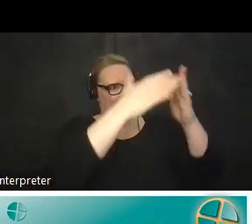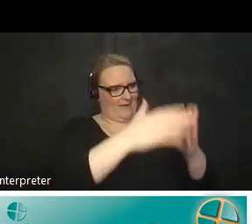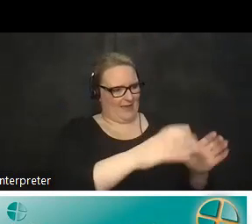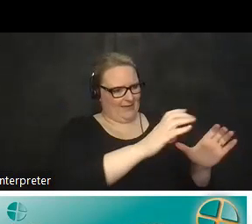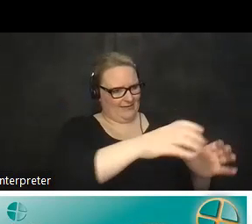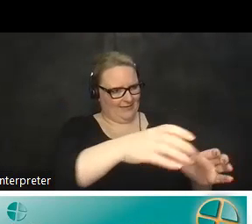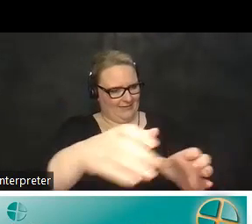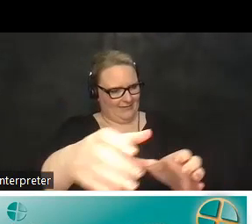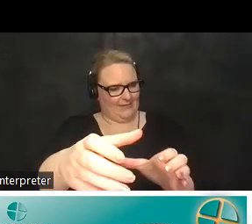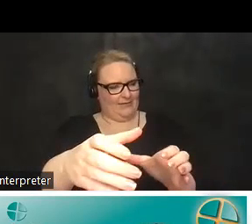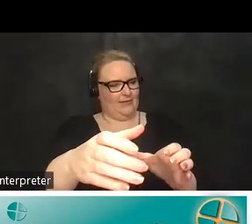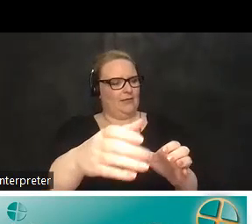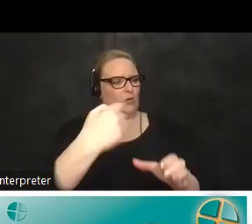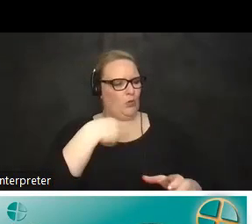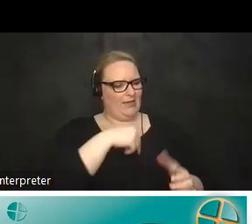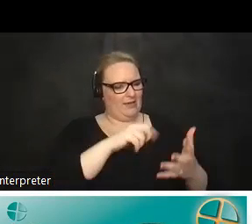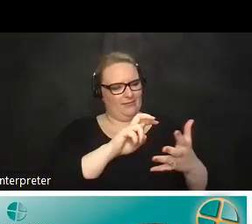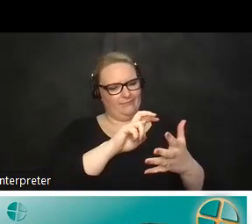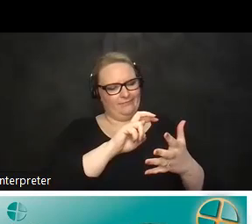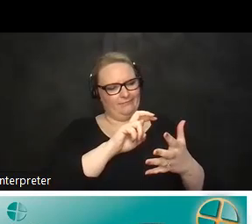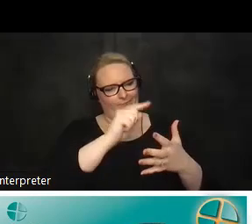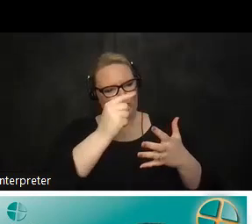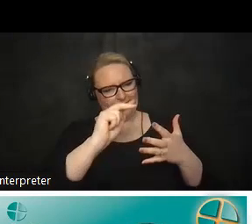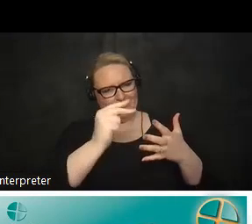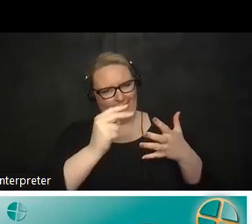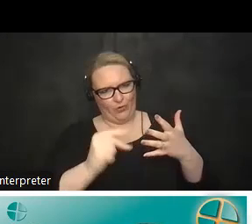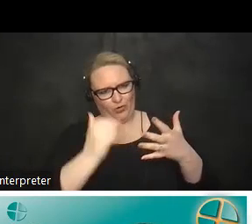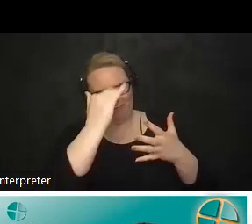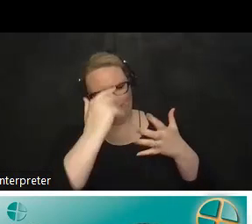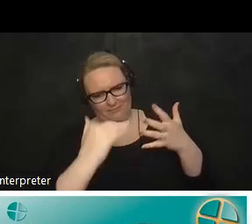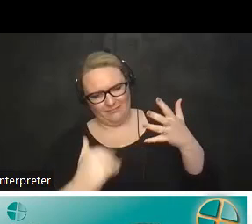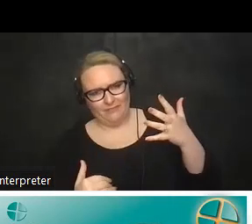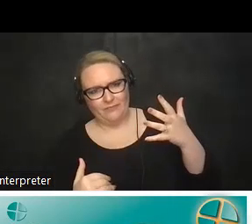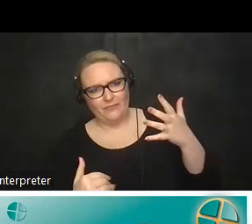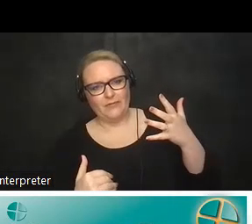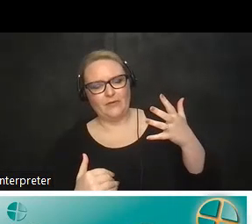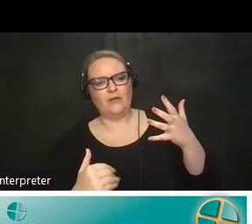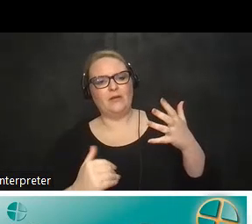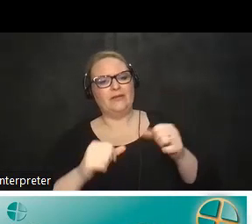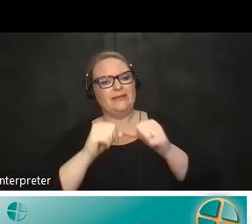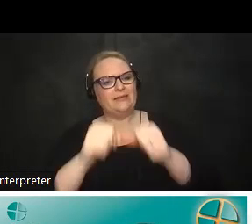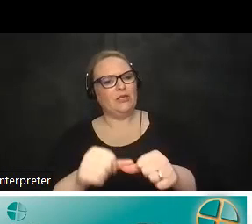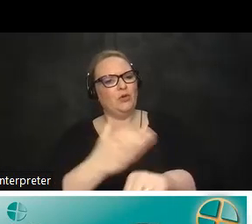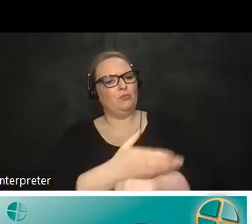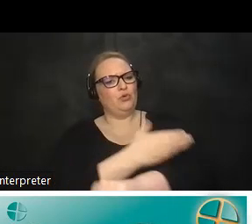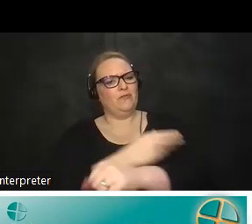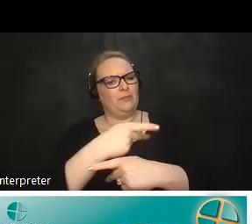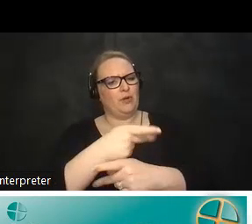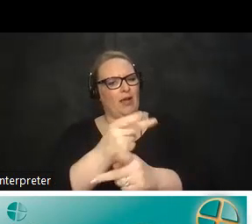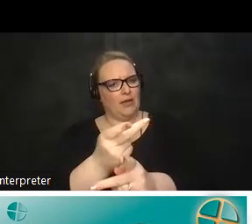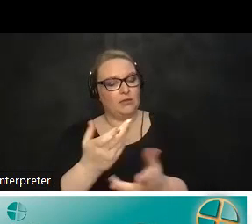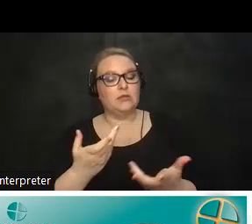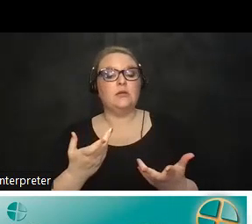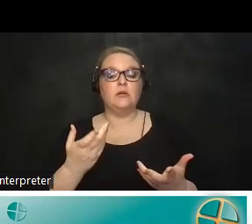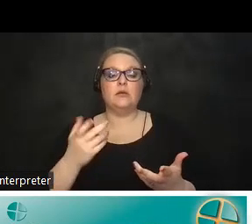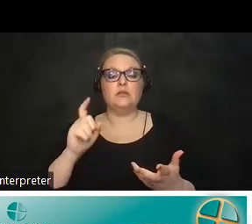system of following these steps usually yields to um a continual improvement on a product so it is meant to